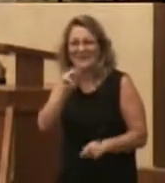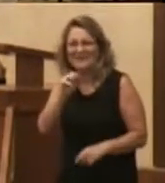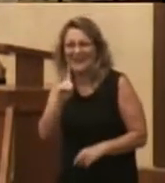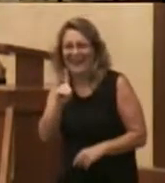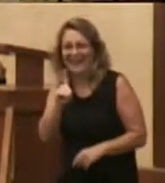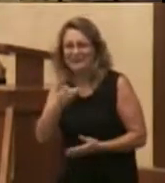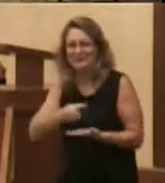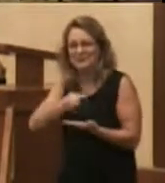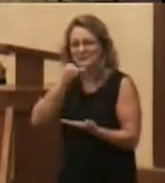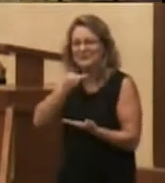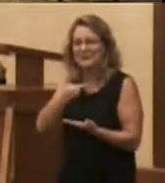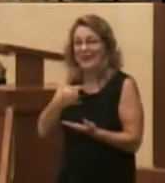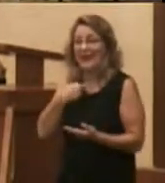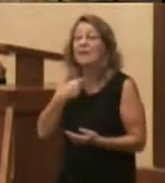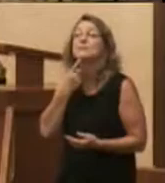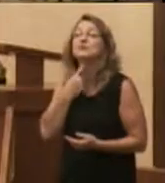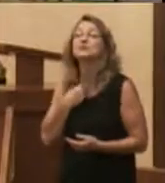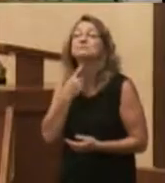I'm kind of thirsty.